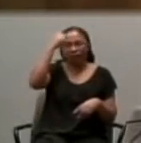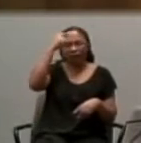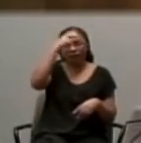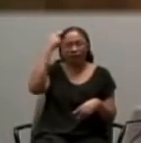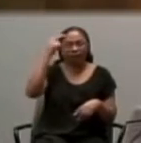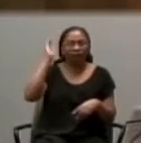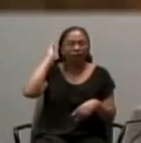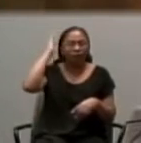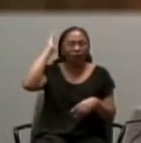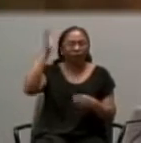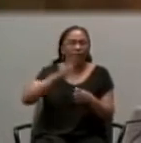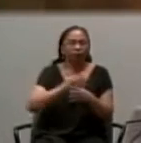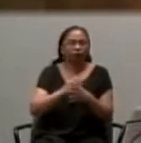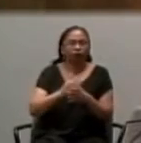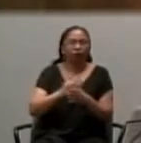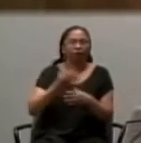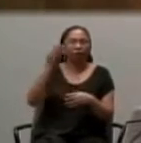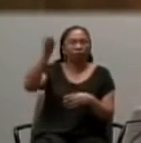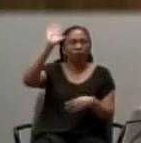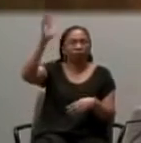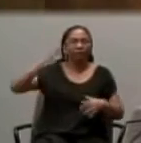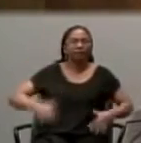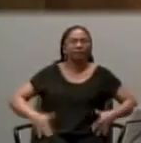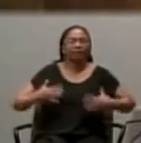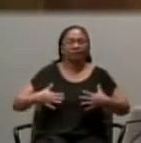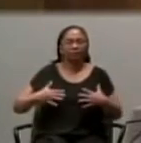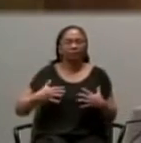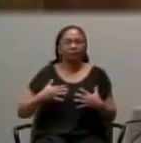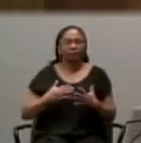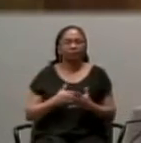participate in the life of God. Amen?